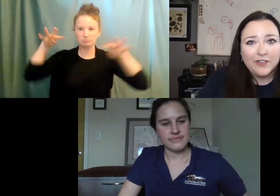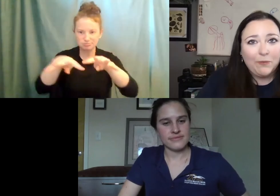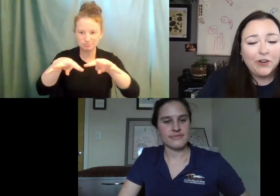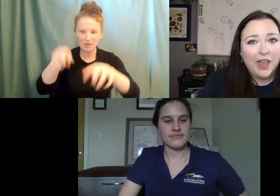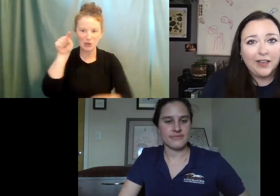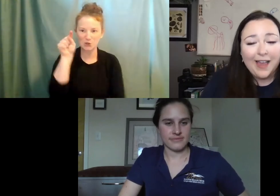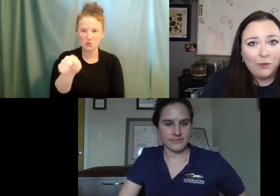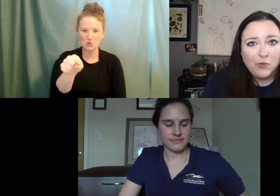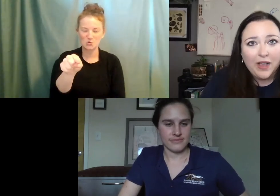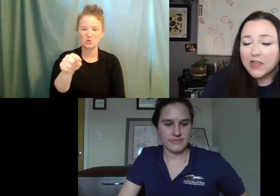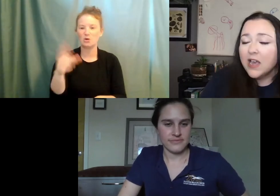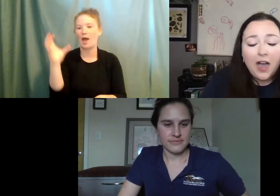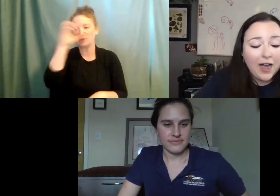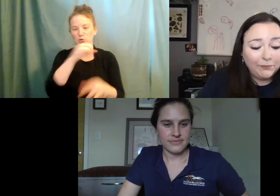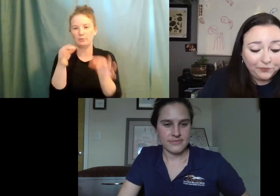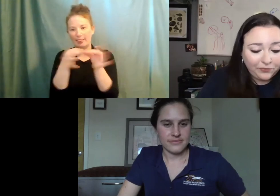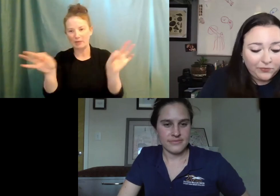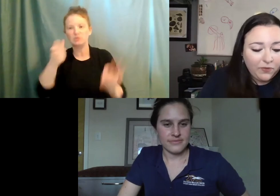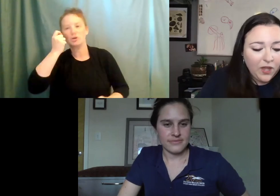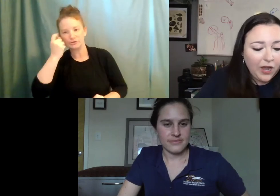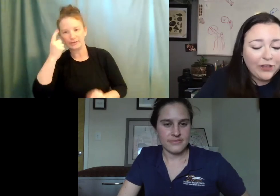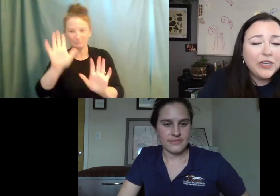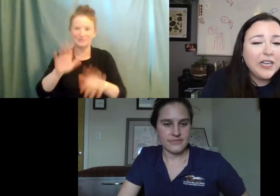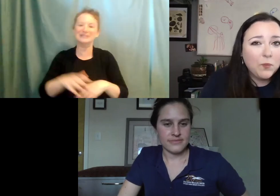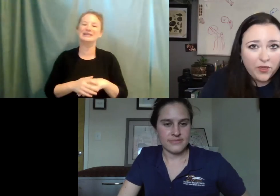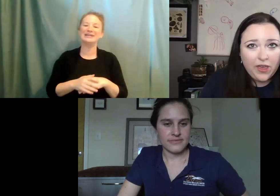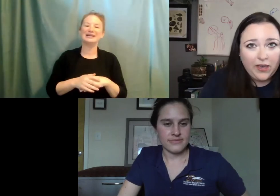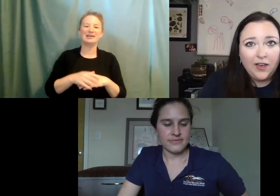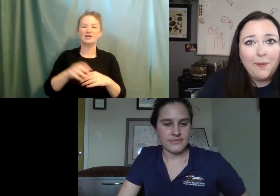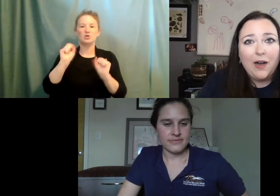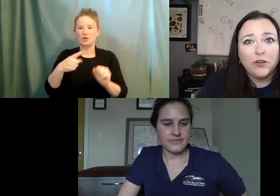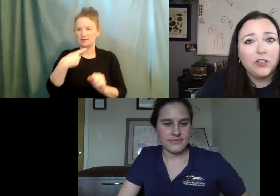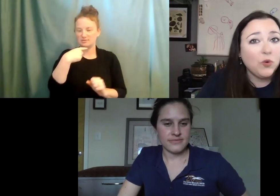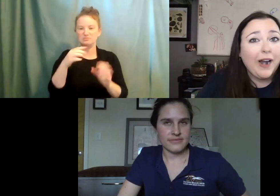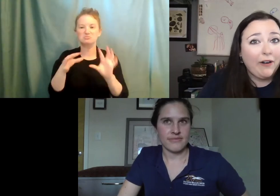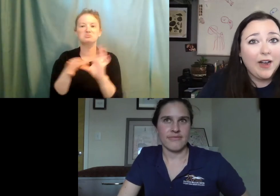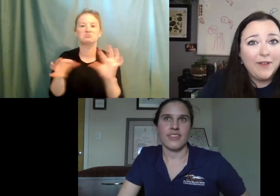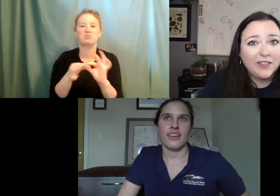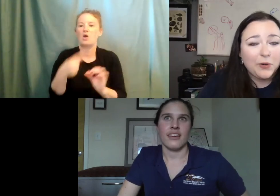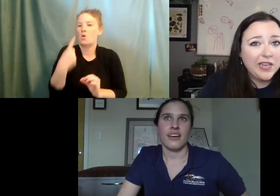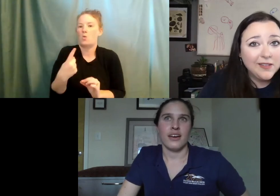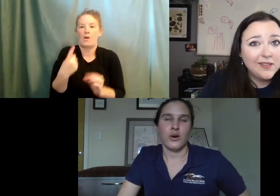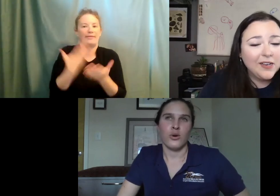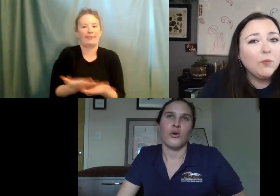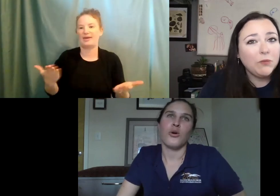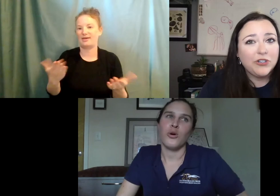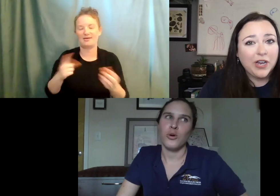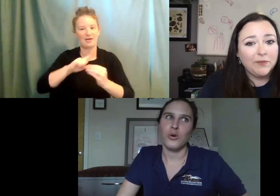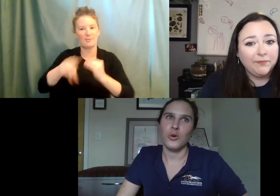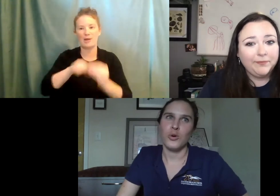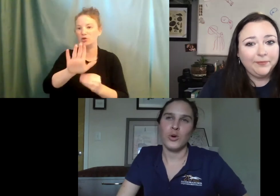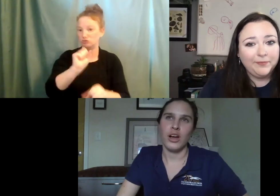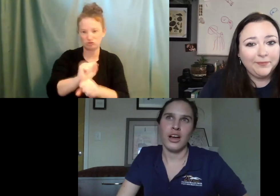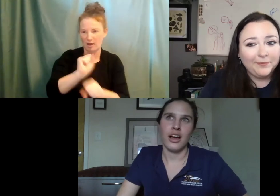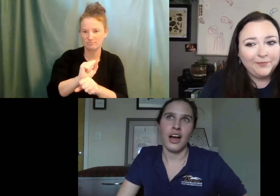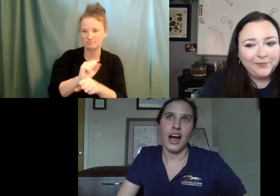they can all understand what you're saying language wise. Um, and you could tell them one thing about your area of expertise, what would you tell